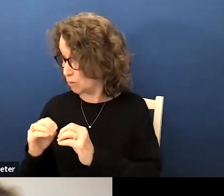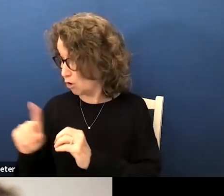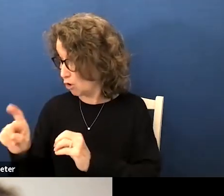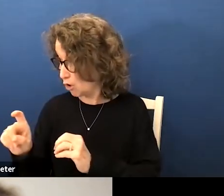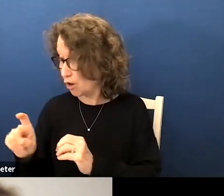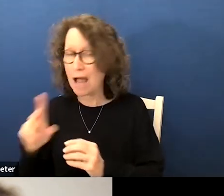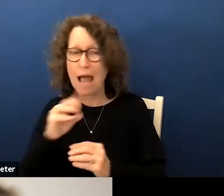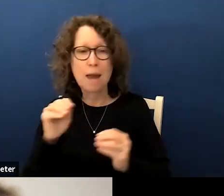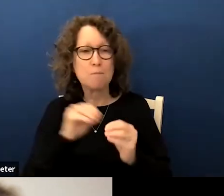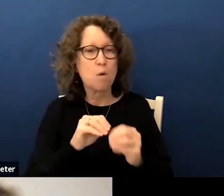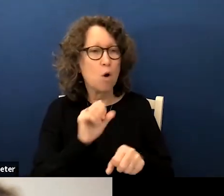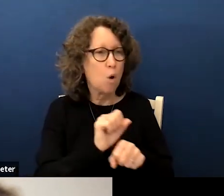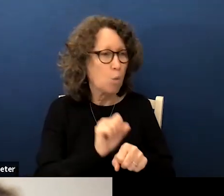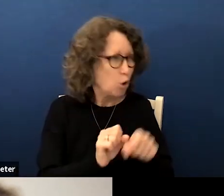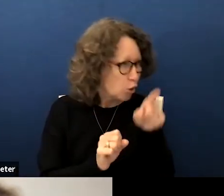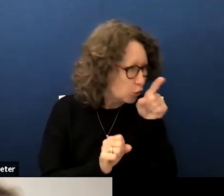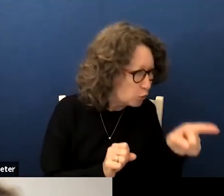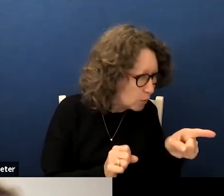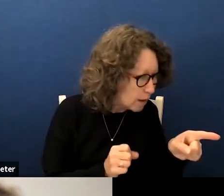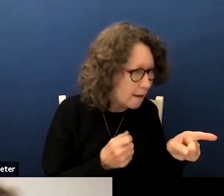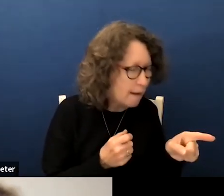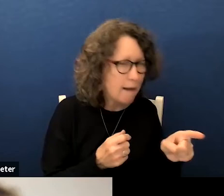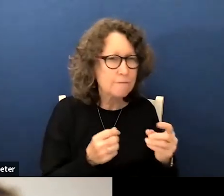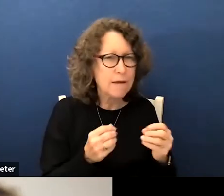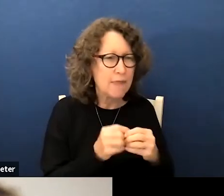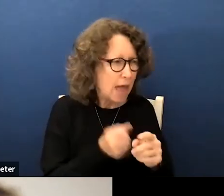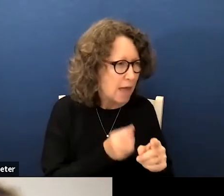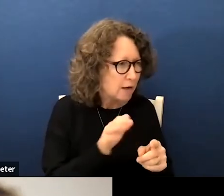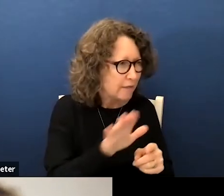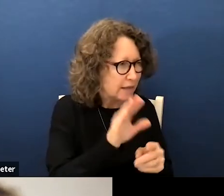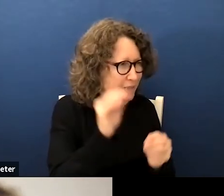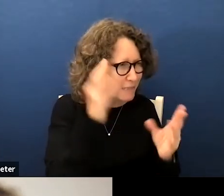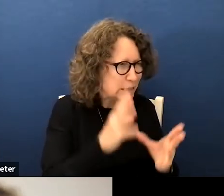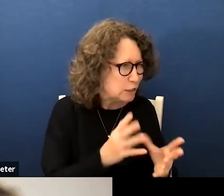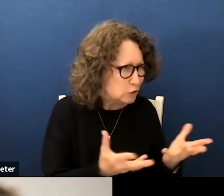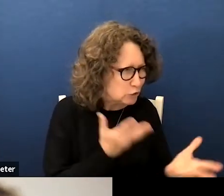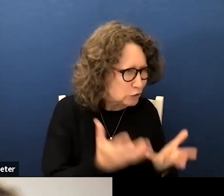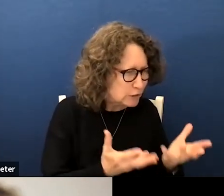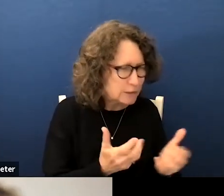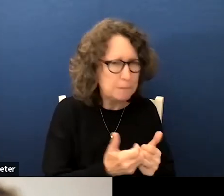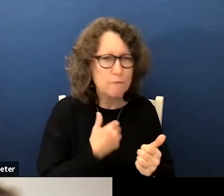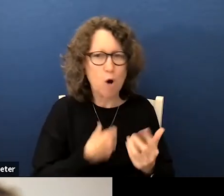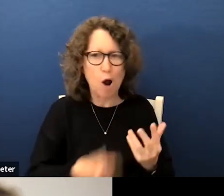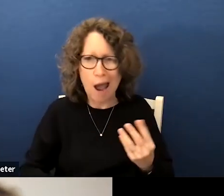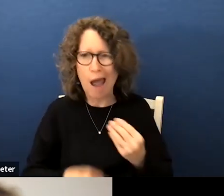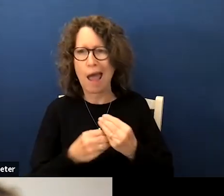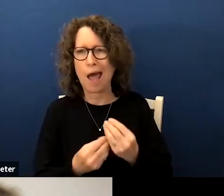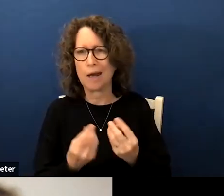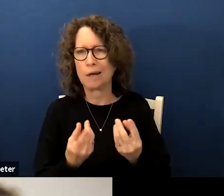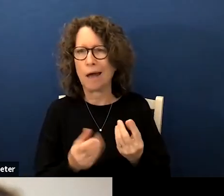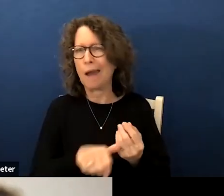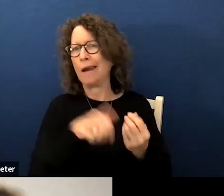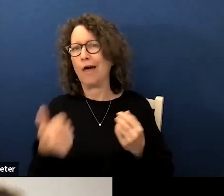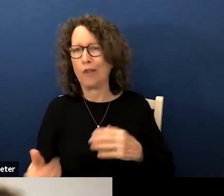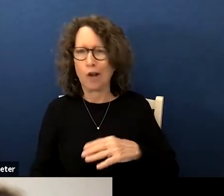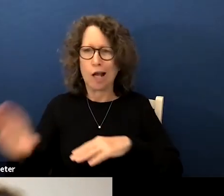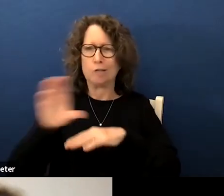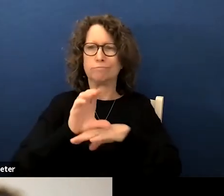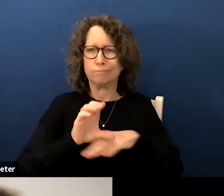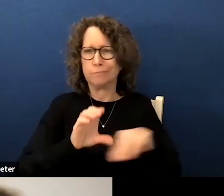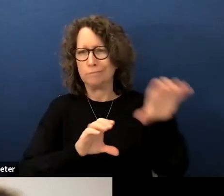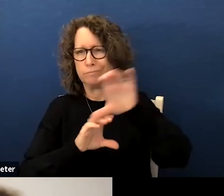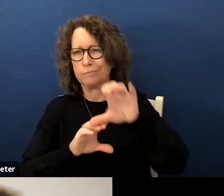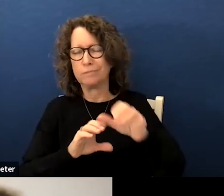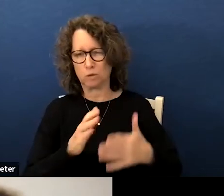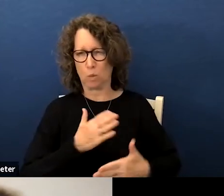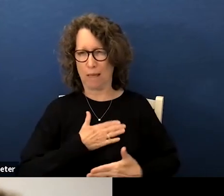workload that you have and the impact on the teachers before we're adding one more layer so that's where